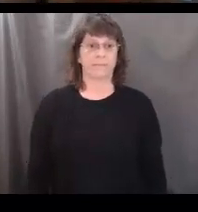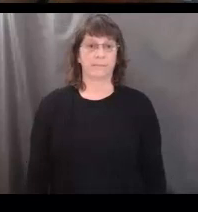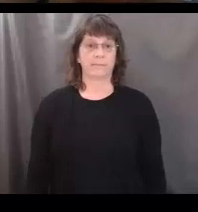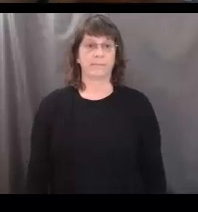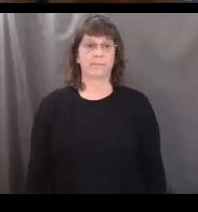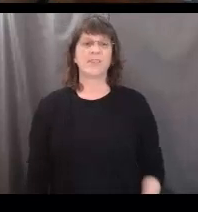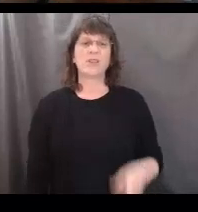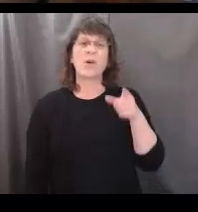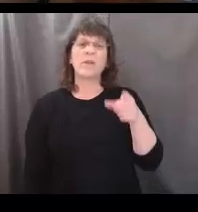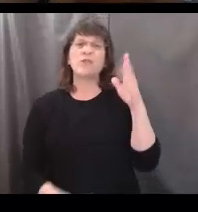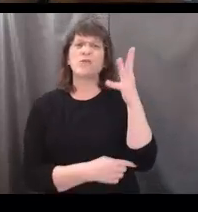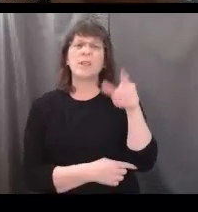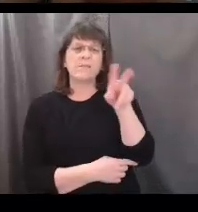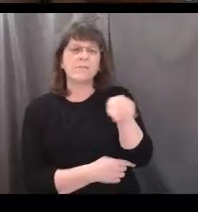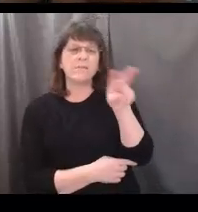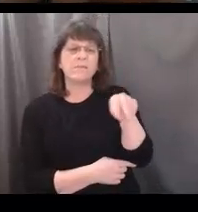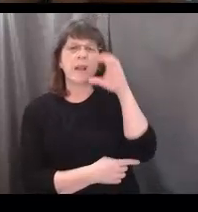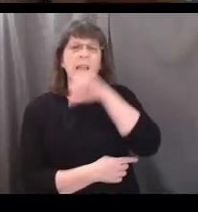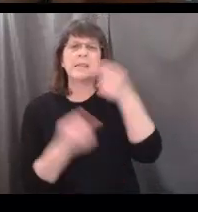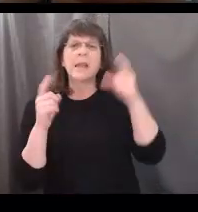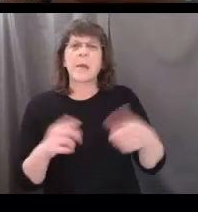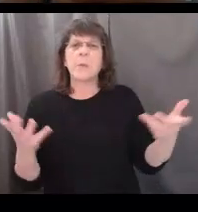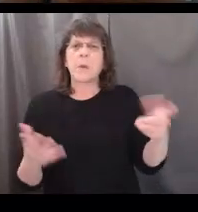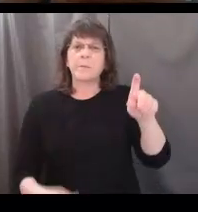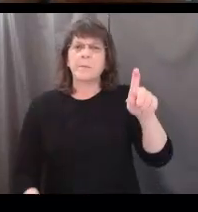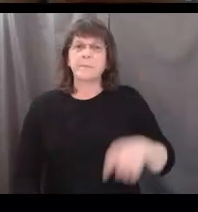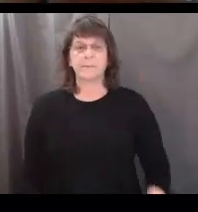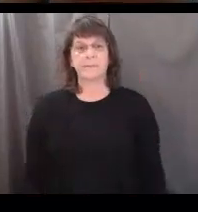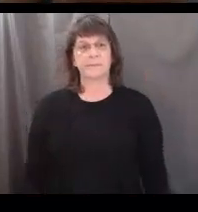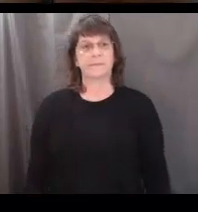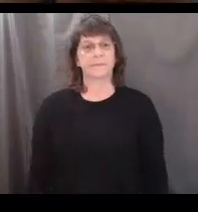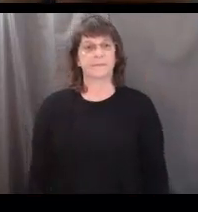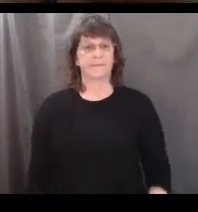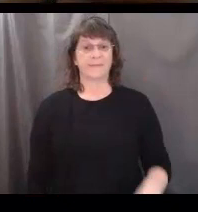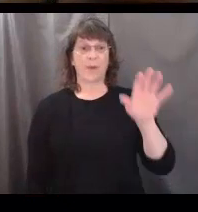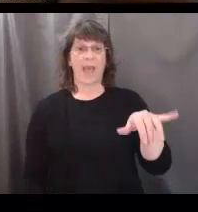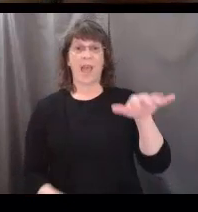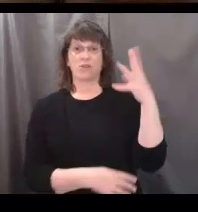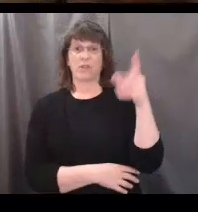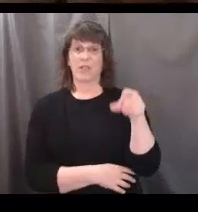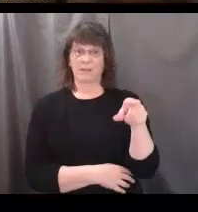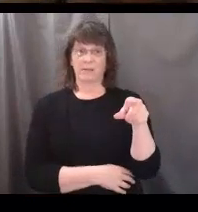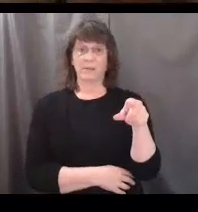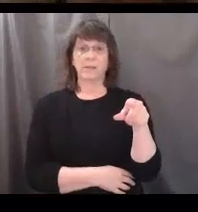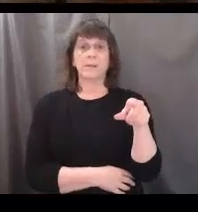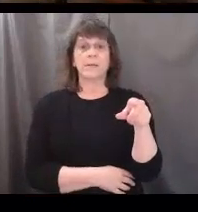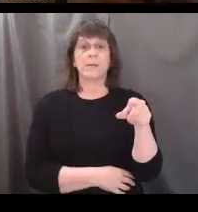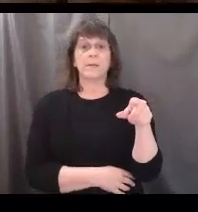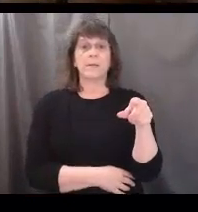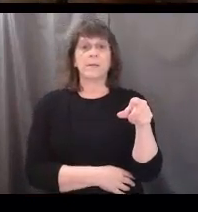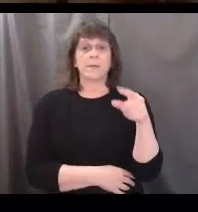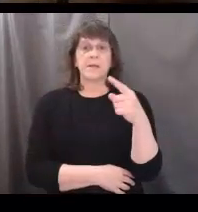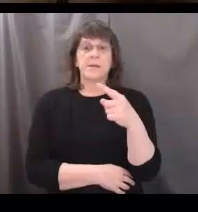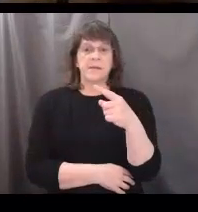What guesses can you make about this tree's story? This tree in the upper left-hand corner. Hmm.